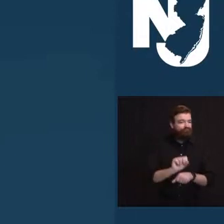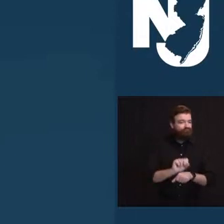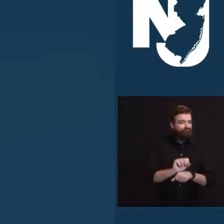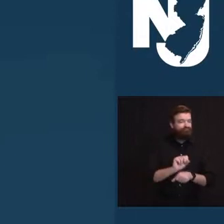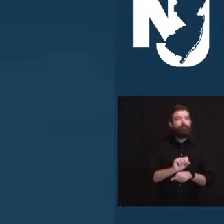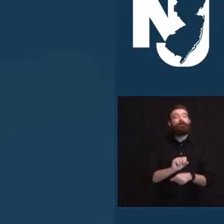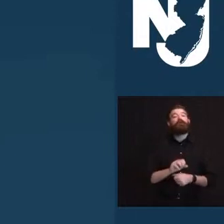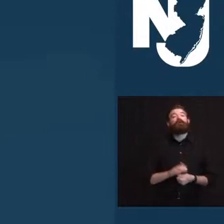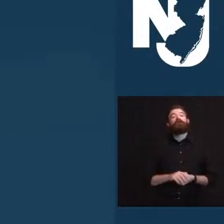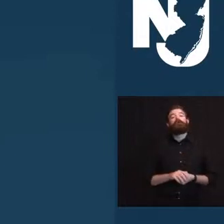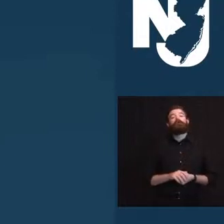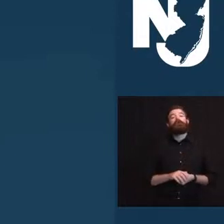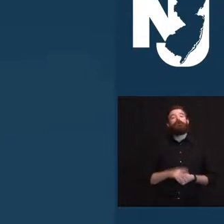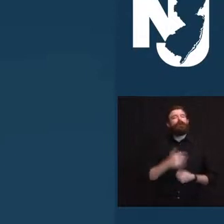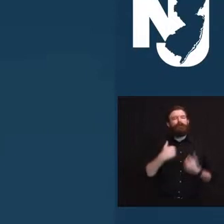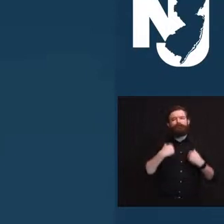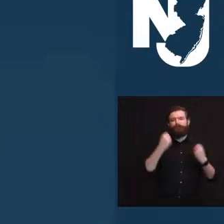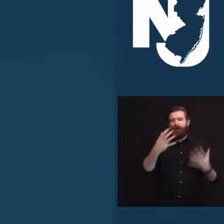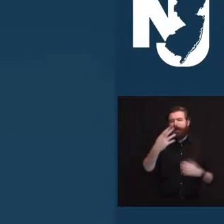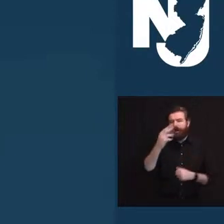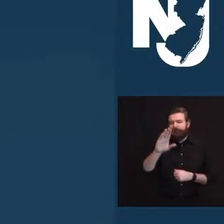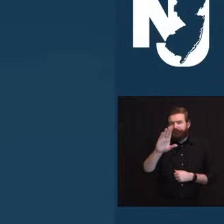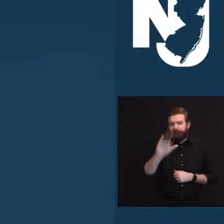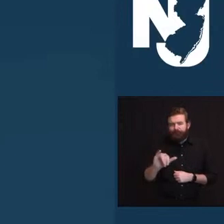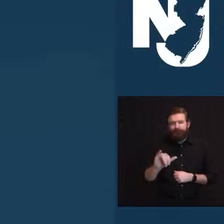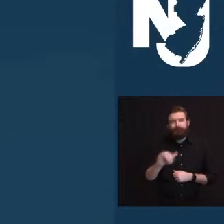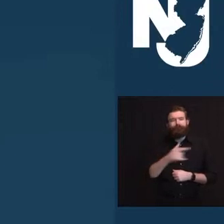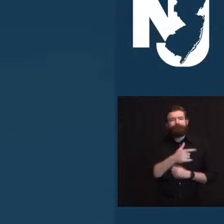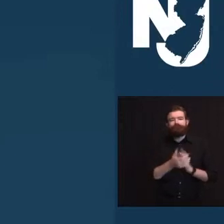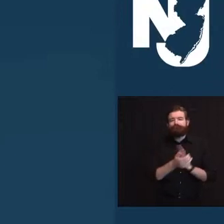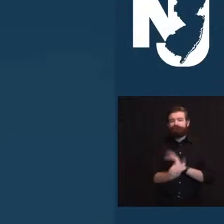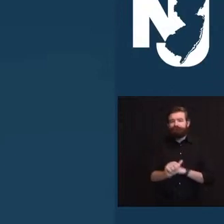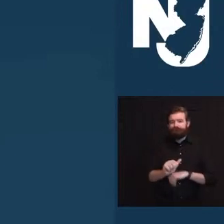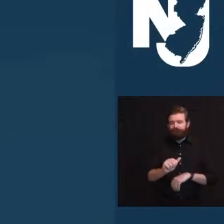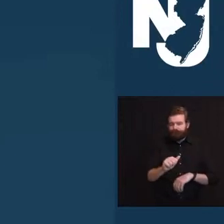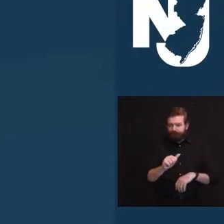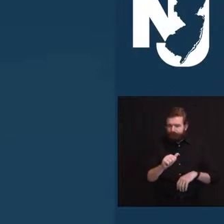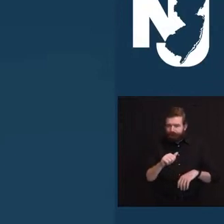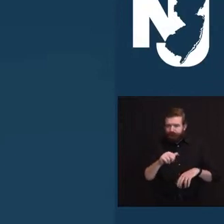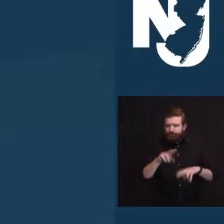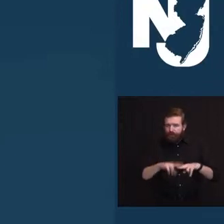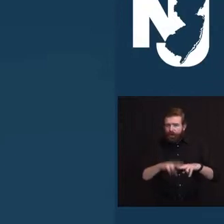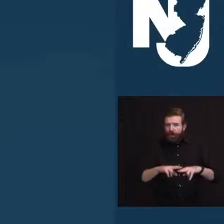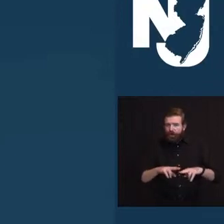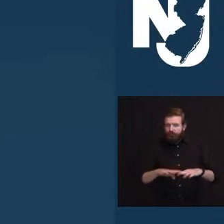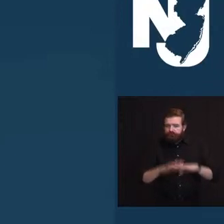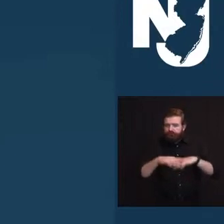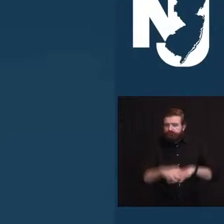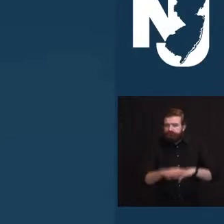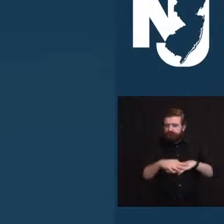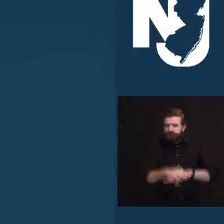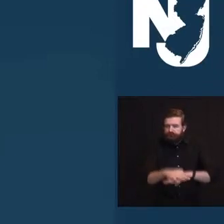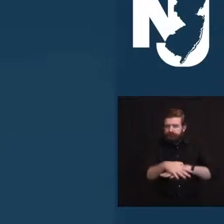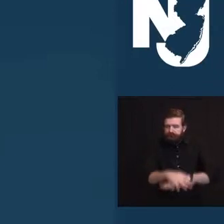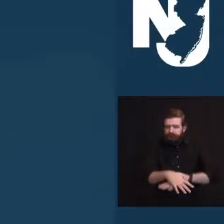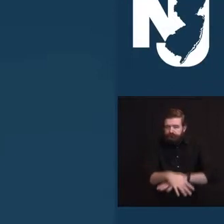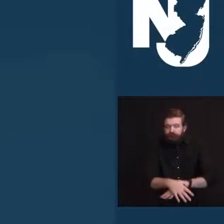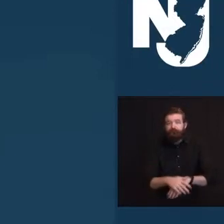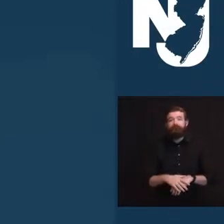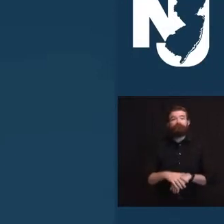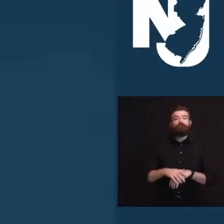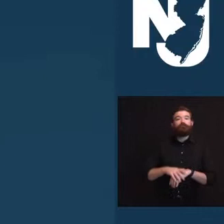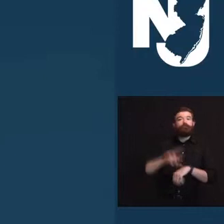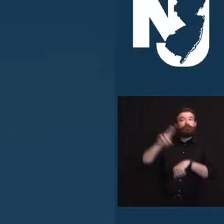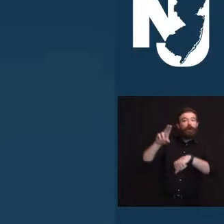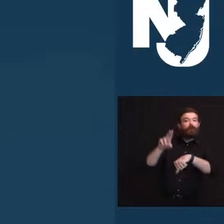including learning to become both an accomplished chair caner and nature photographer, both pursuits that